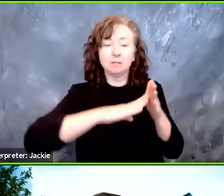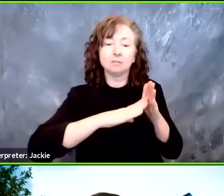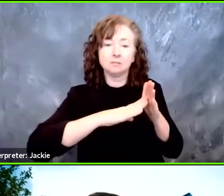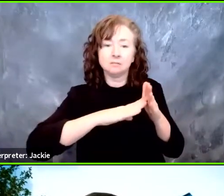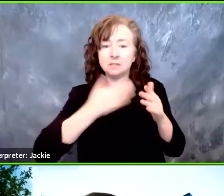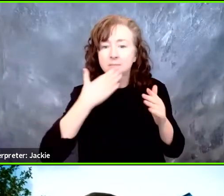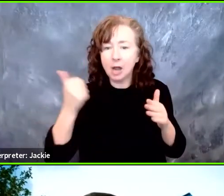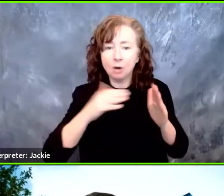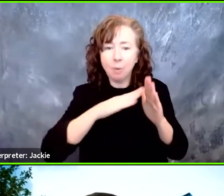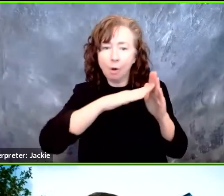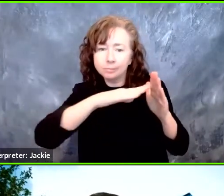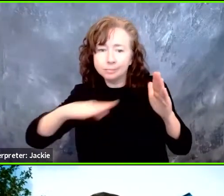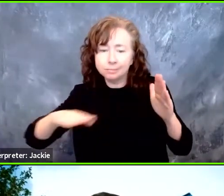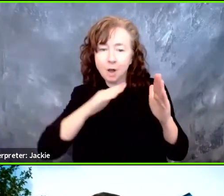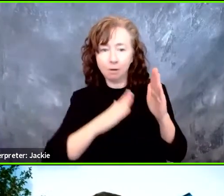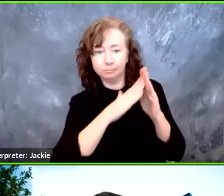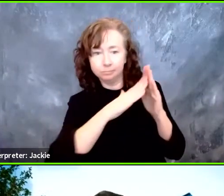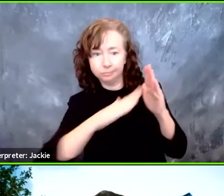ramp for that particular vehicle?